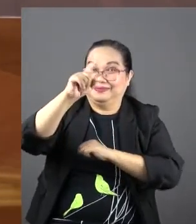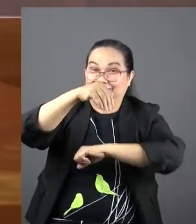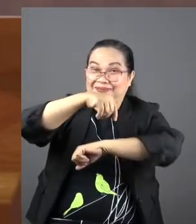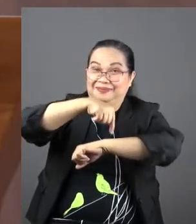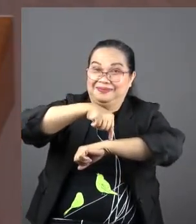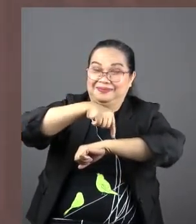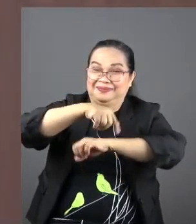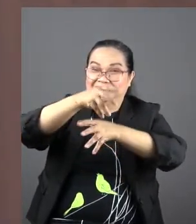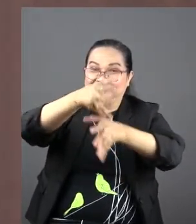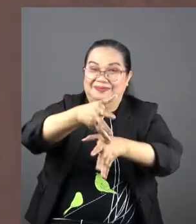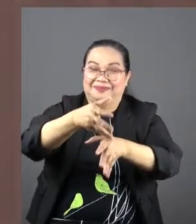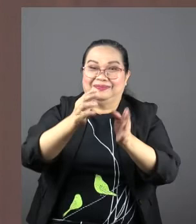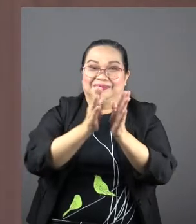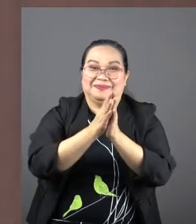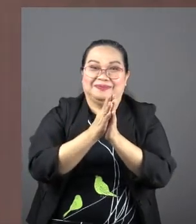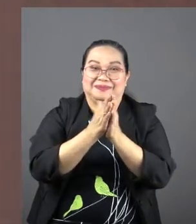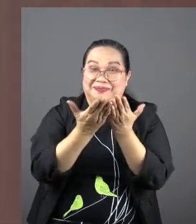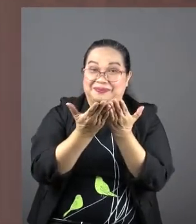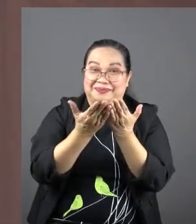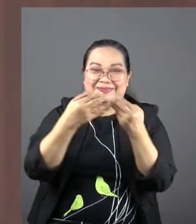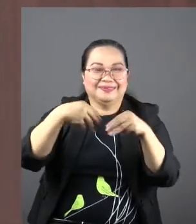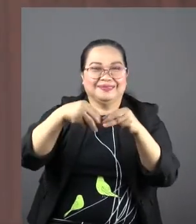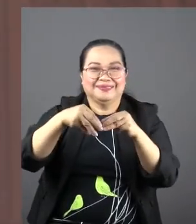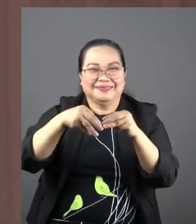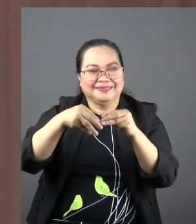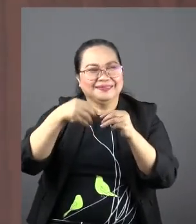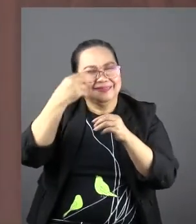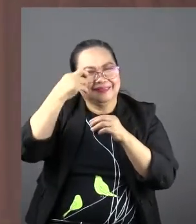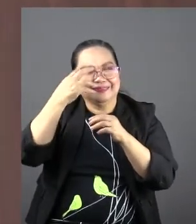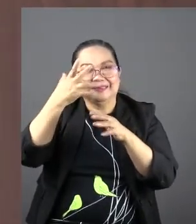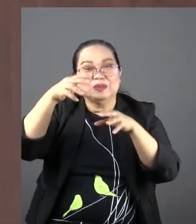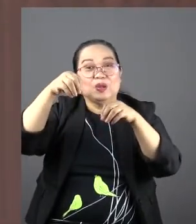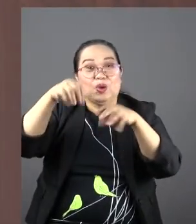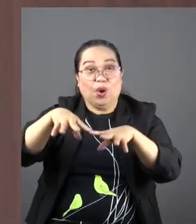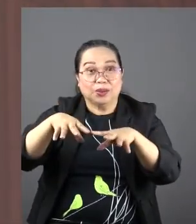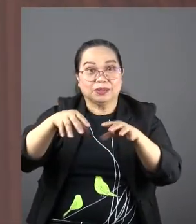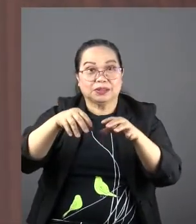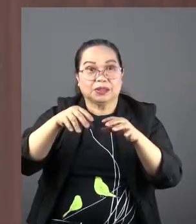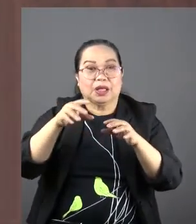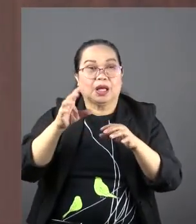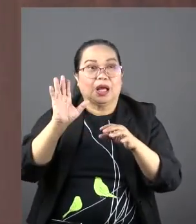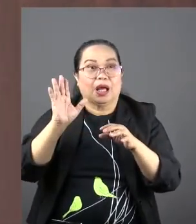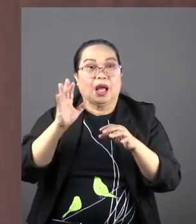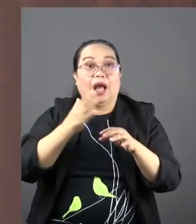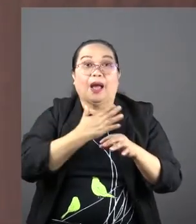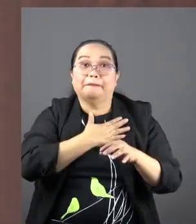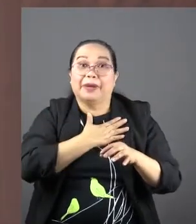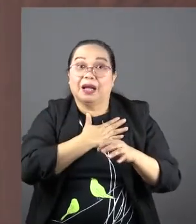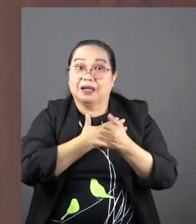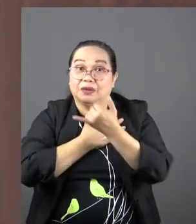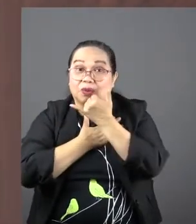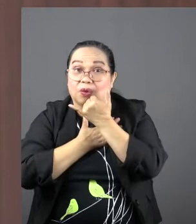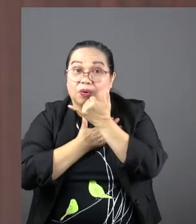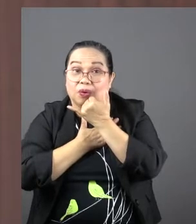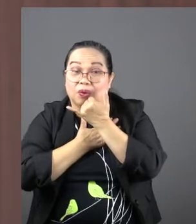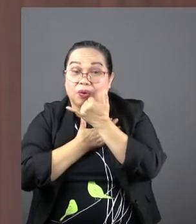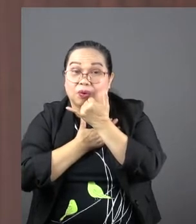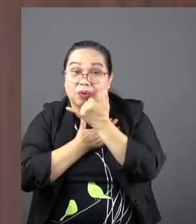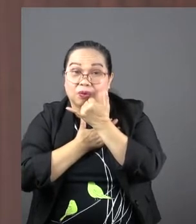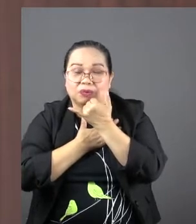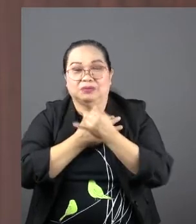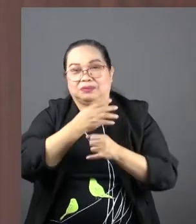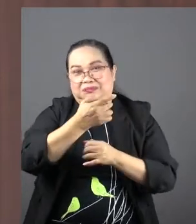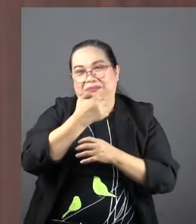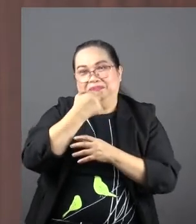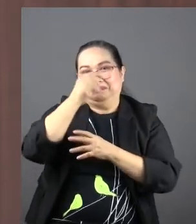left him alone in a bookstore and for some reason I lost him. Mea culpa. My fault. You know